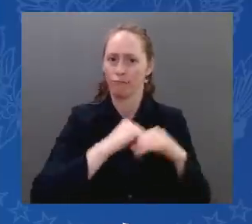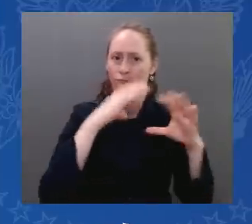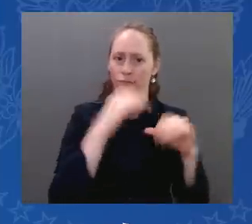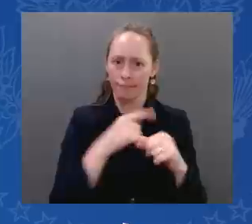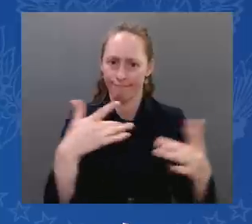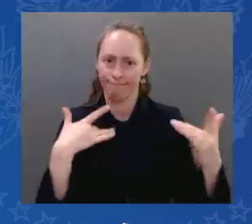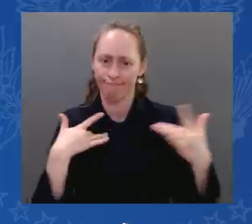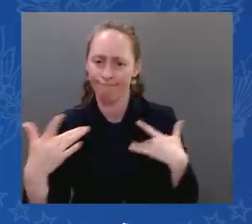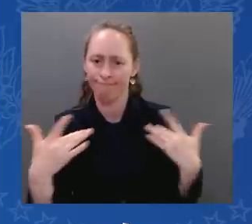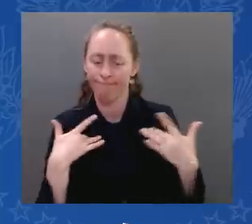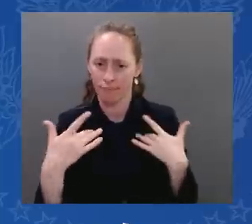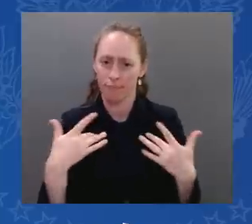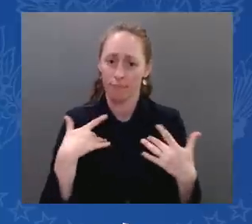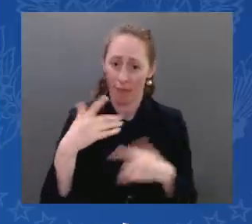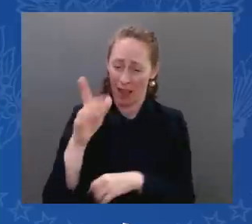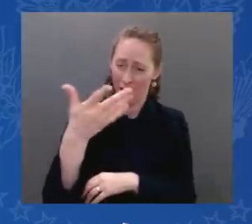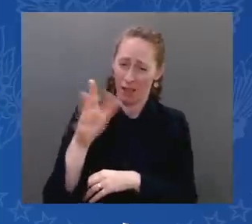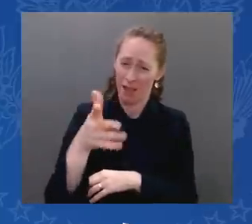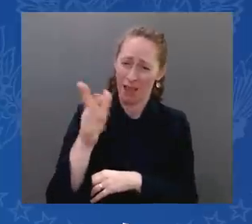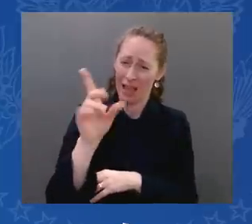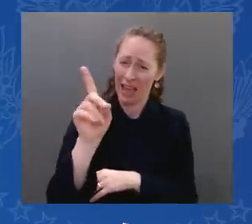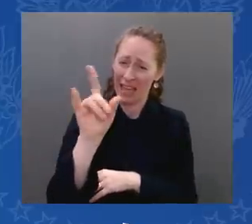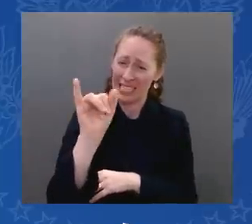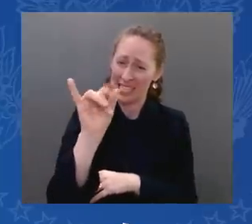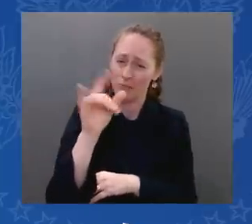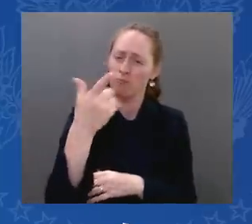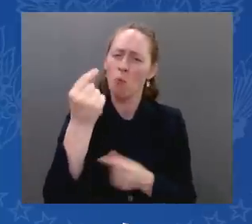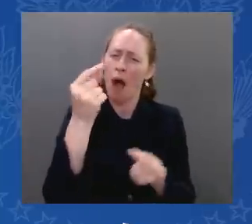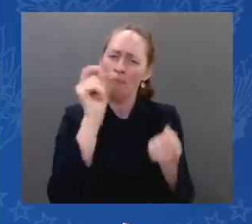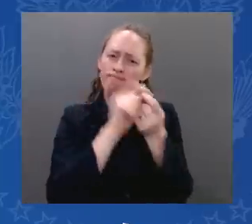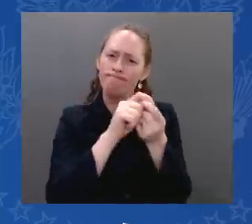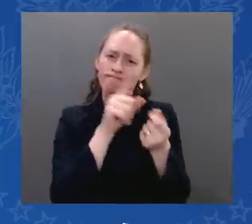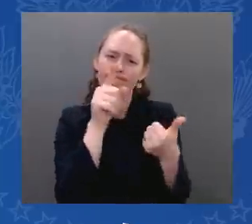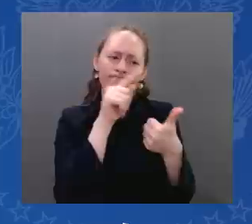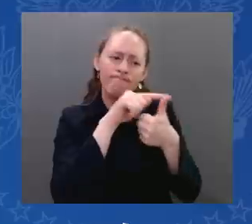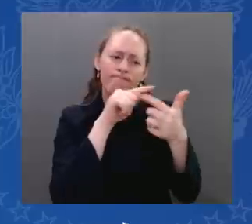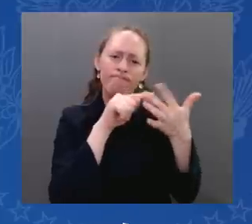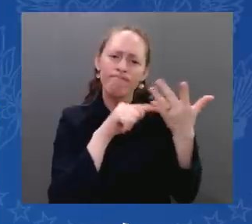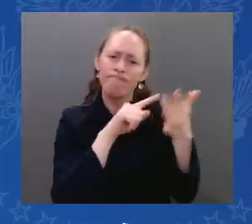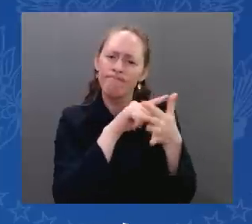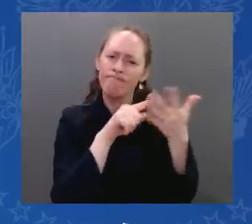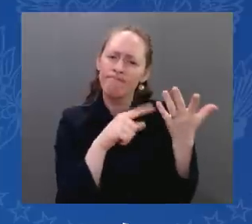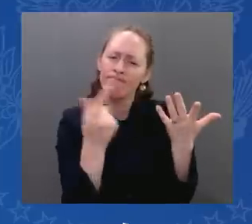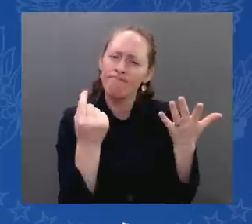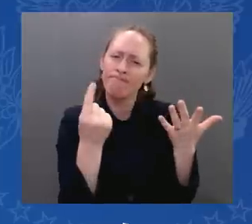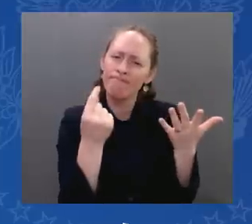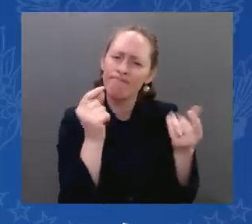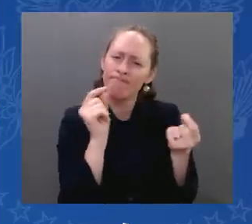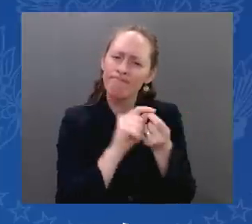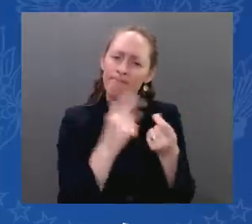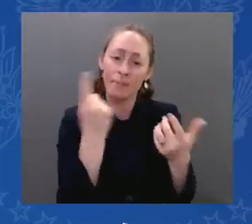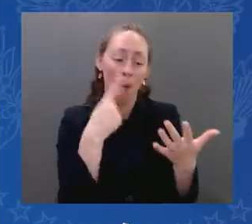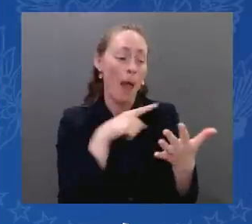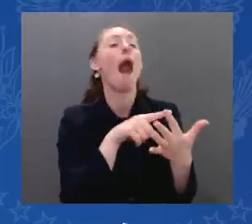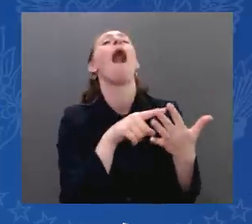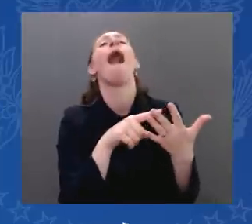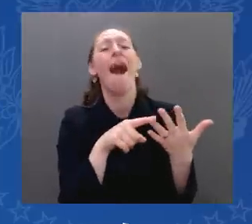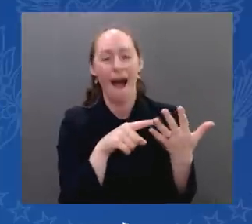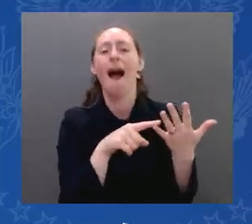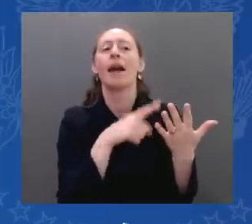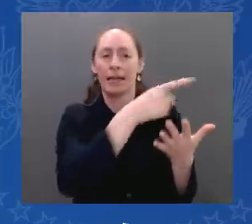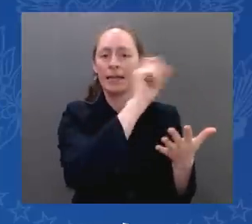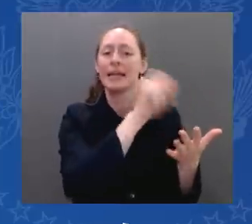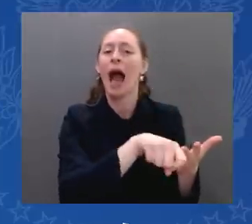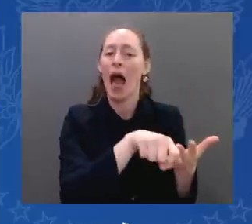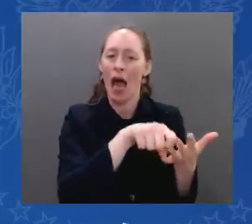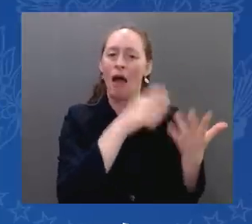and concern? Practically, it is anything that you're offering them to make them feel comfortable that the United States are on the same page